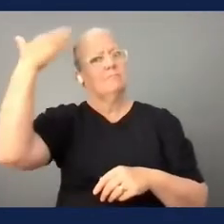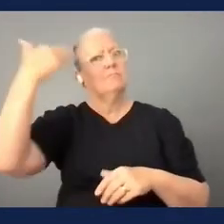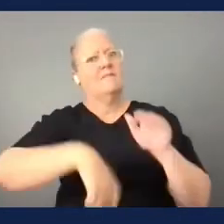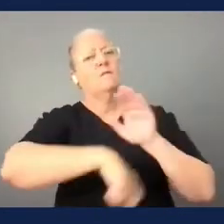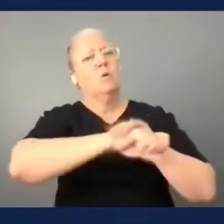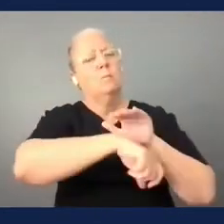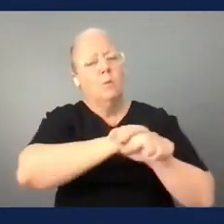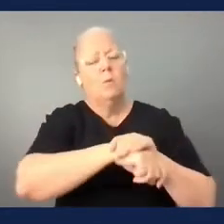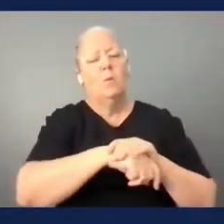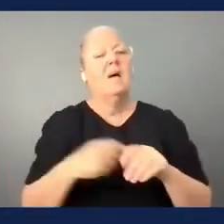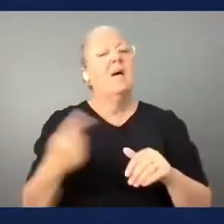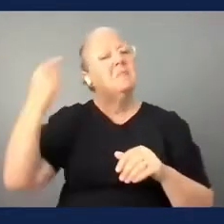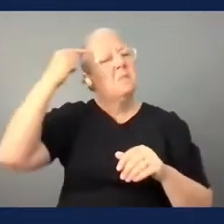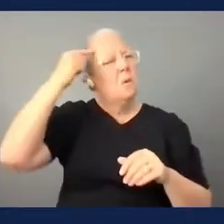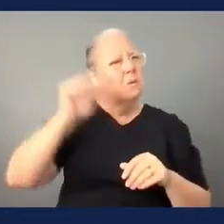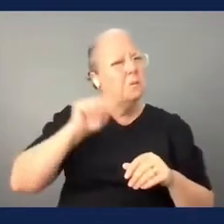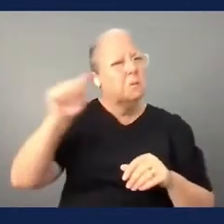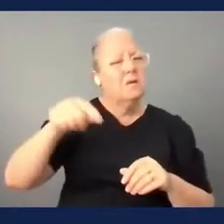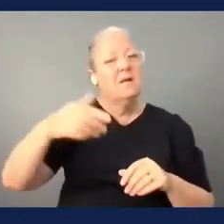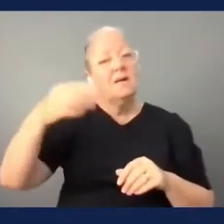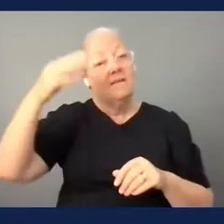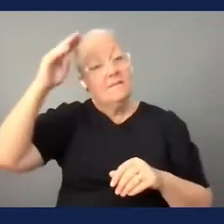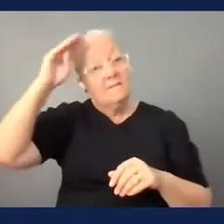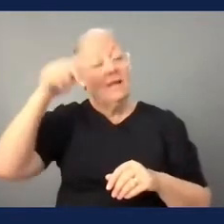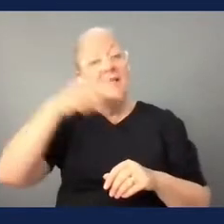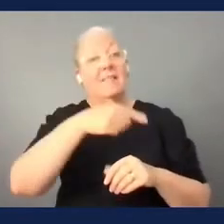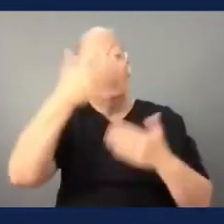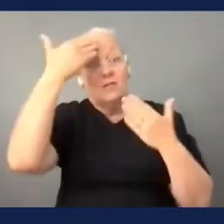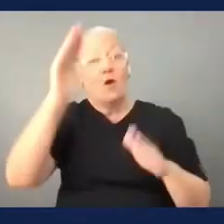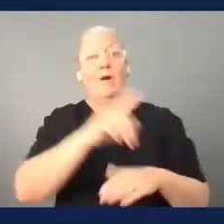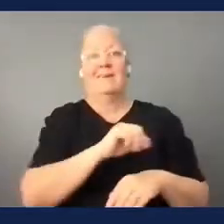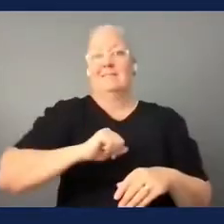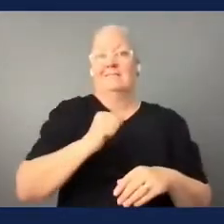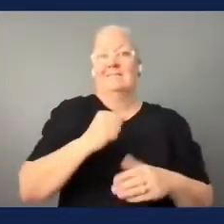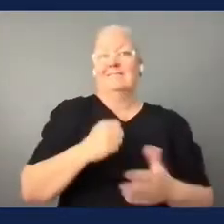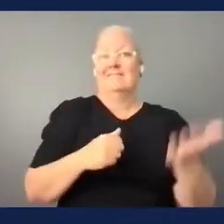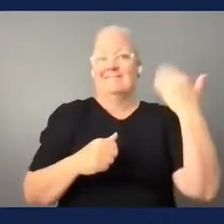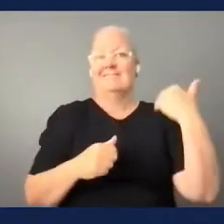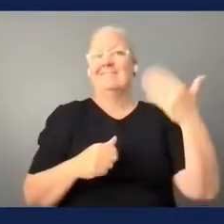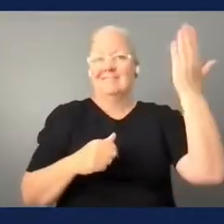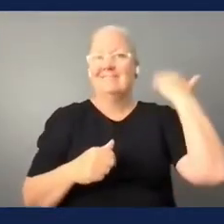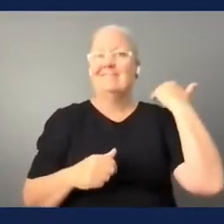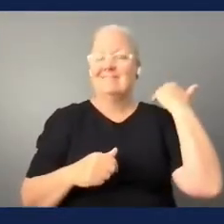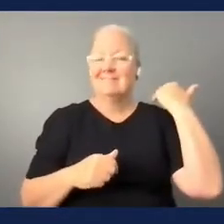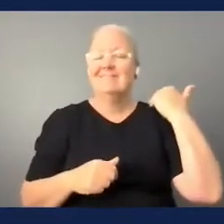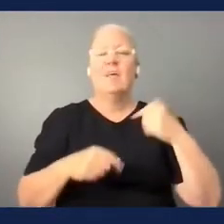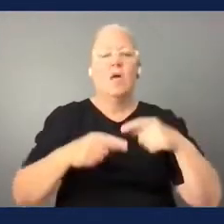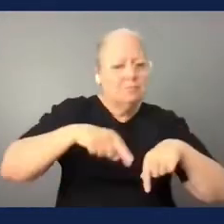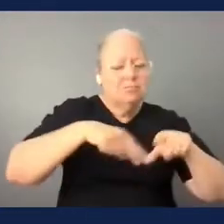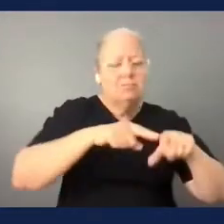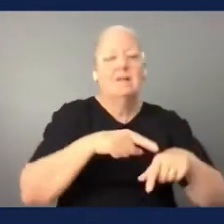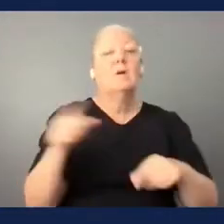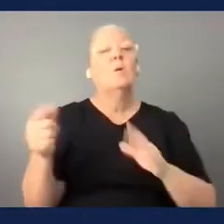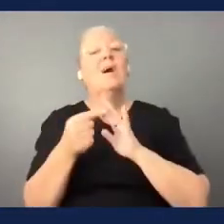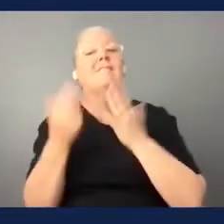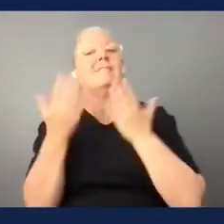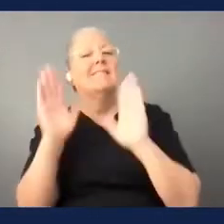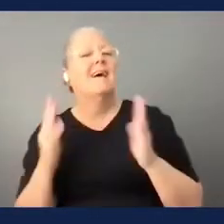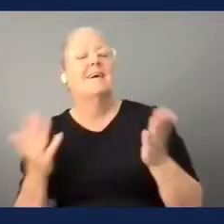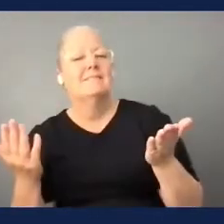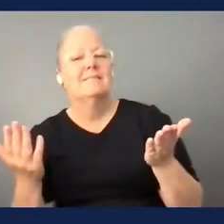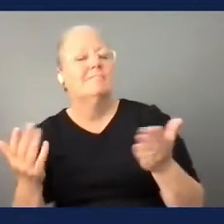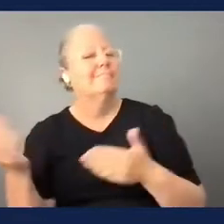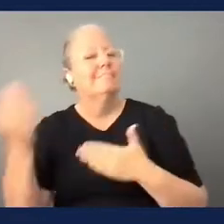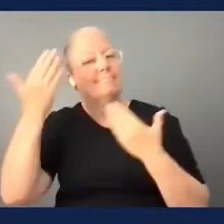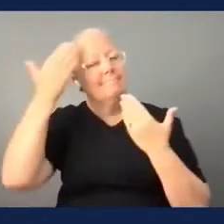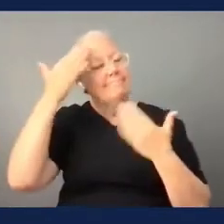ireland they never knew he played football in scotland at this point it would never come up because his wife had passed away so as we discussed